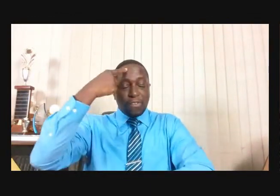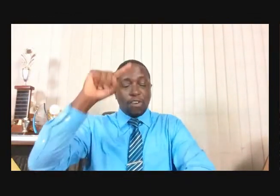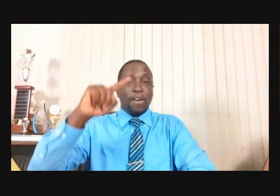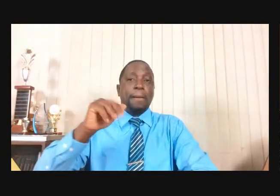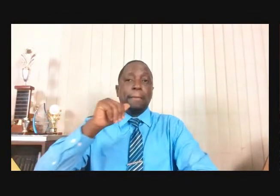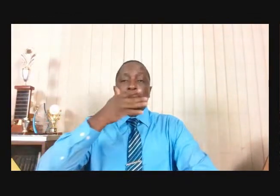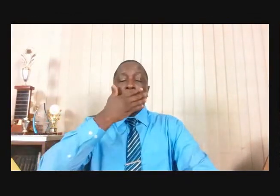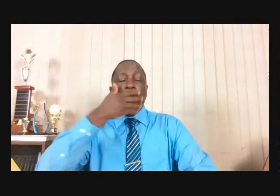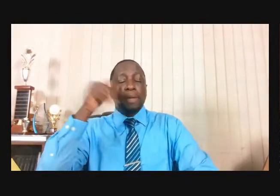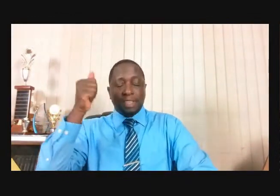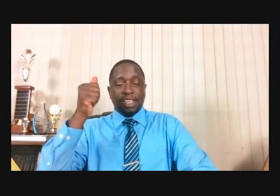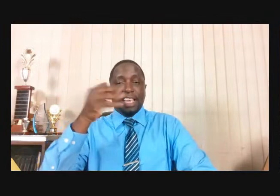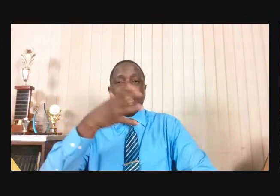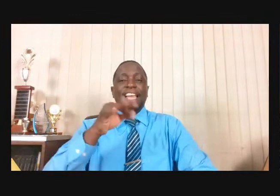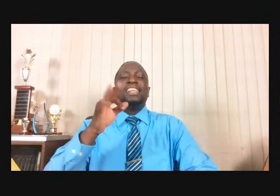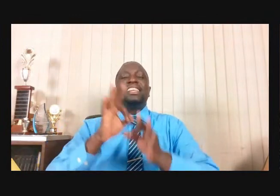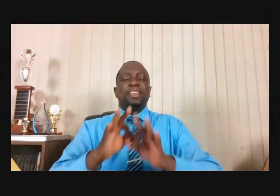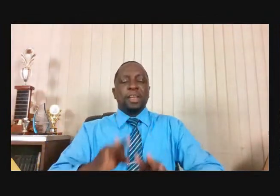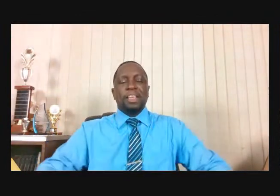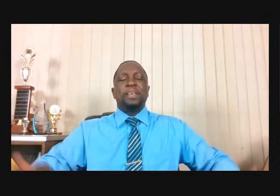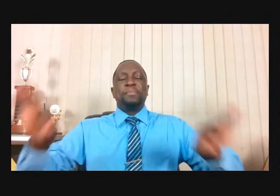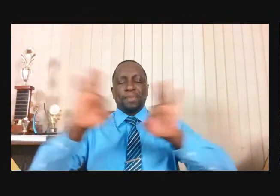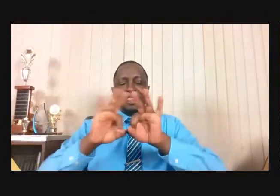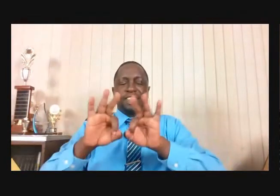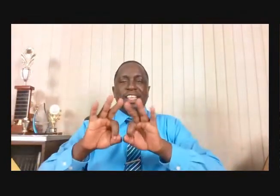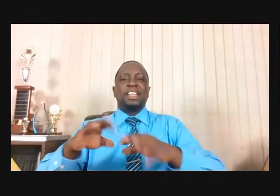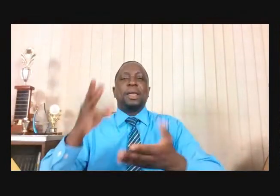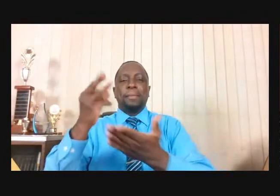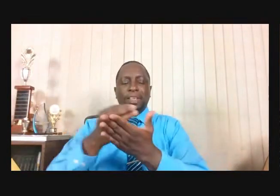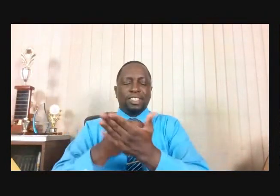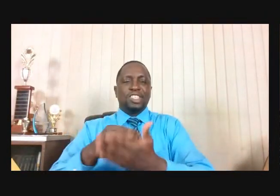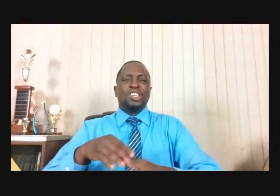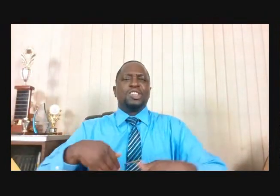more important message. So good night.